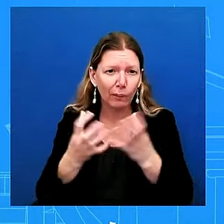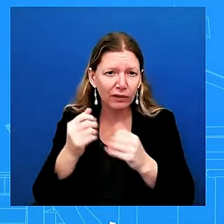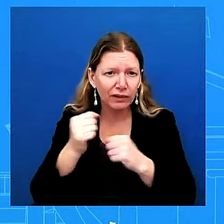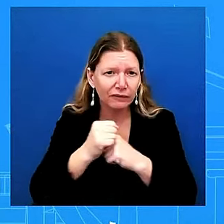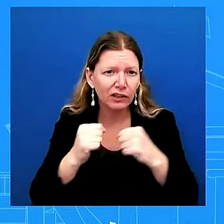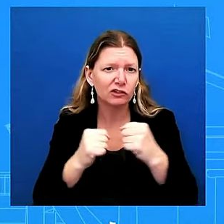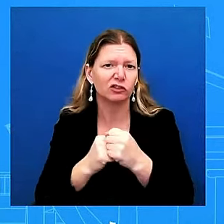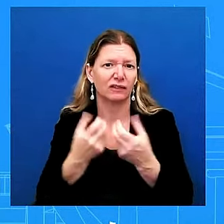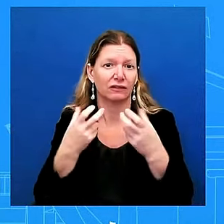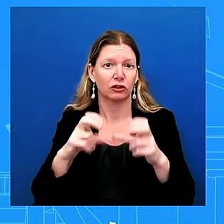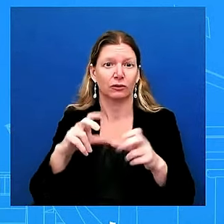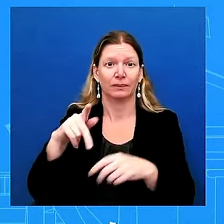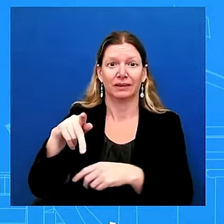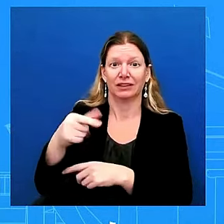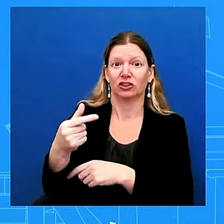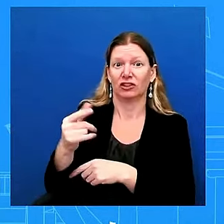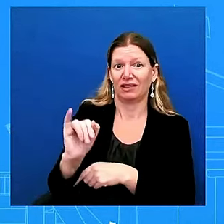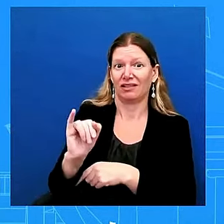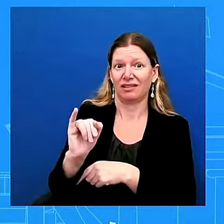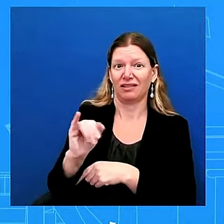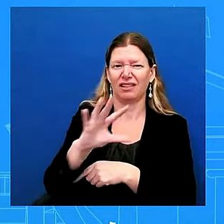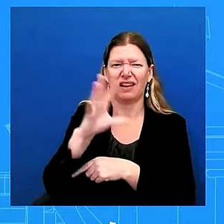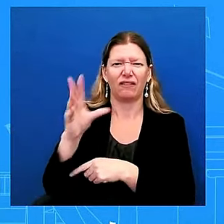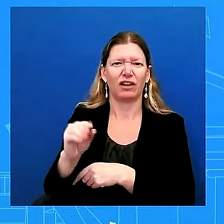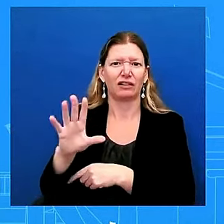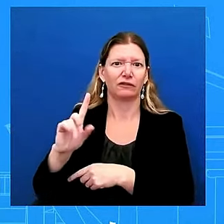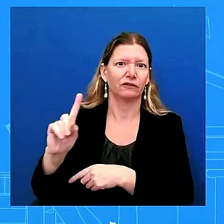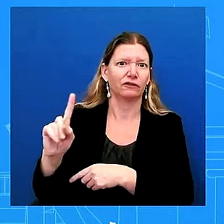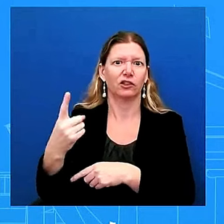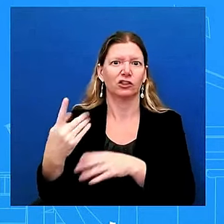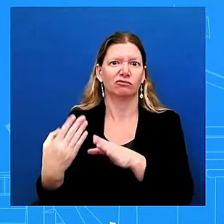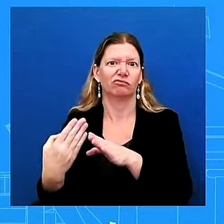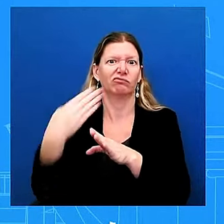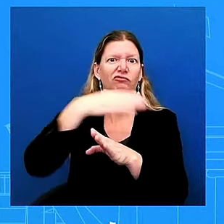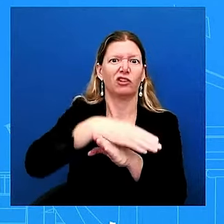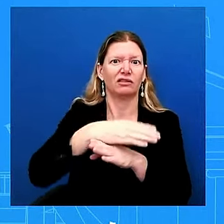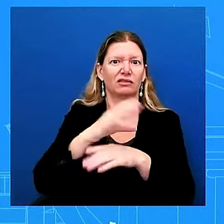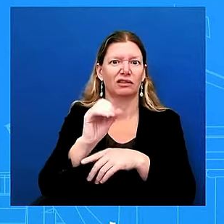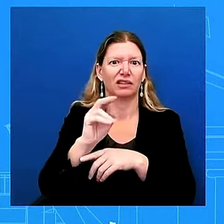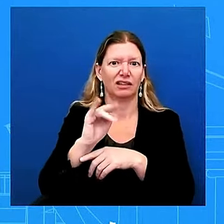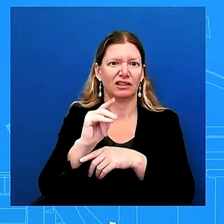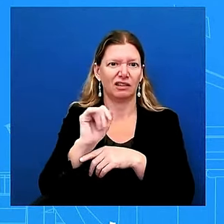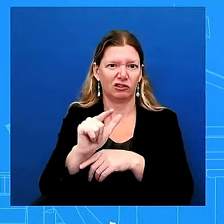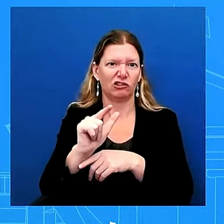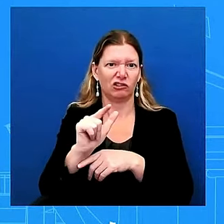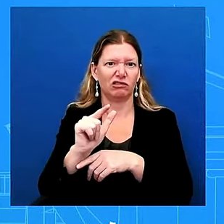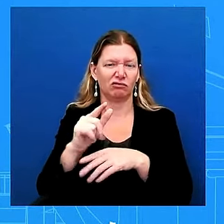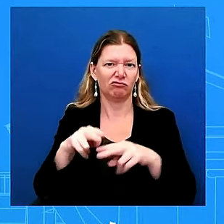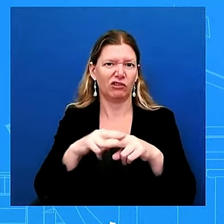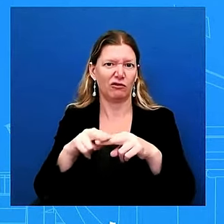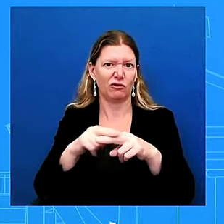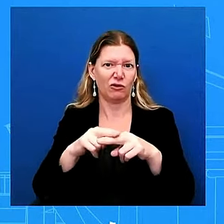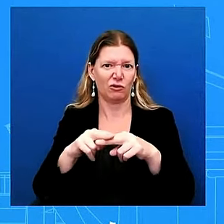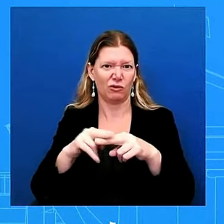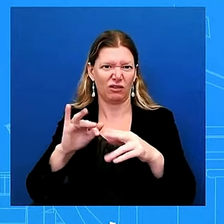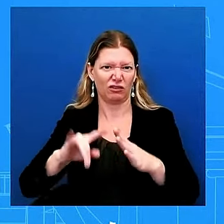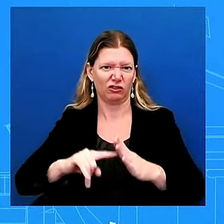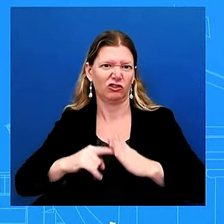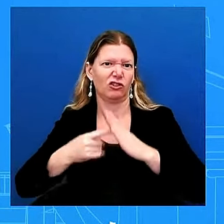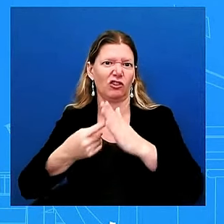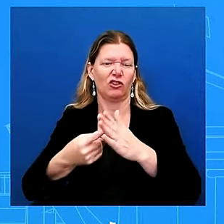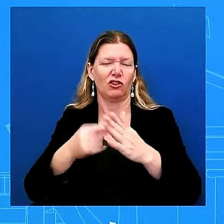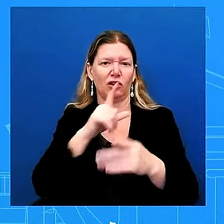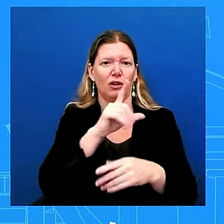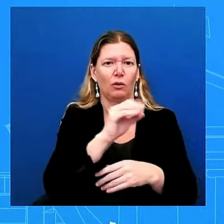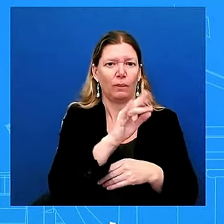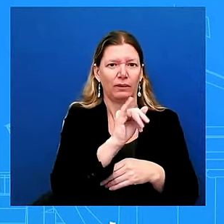starts uh in lobito and ultimately will connect the atlantic ocean uh to the indian ocean i think that's a pretty important